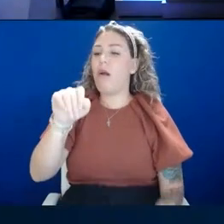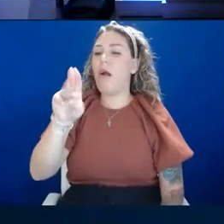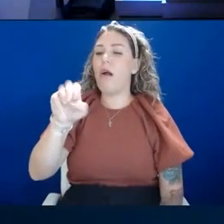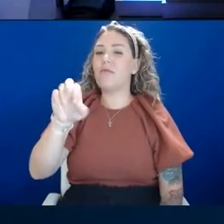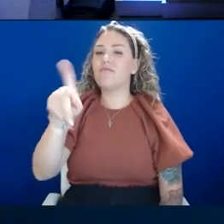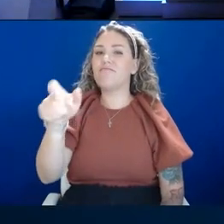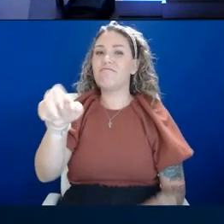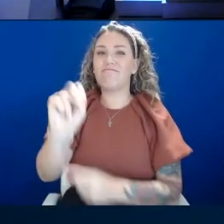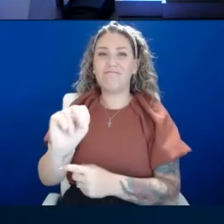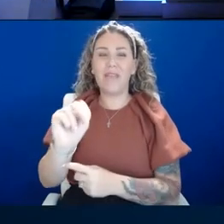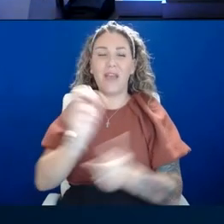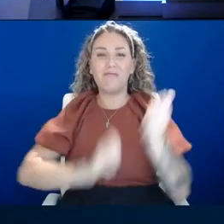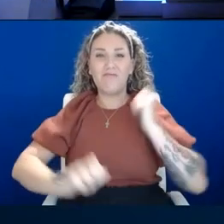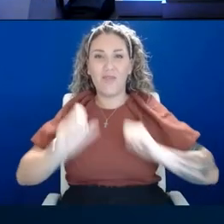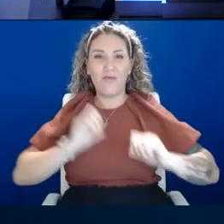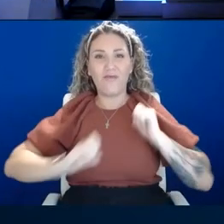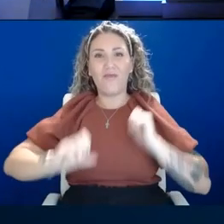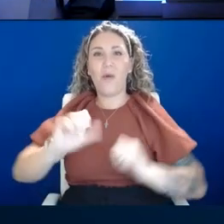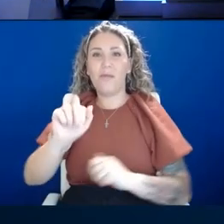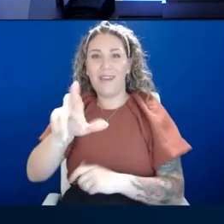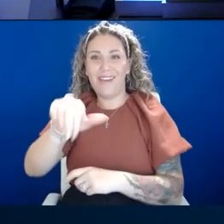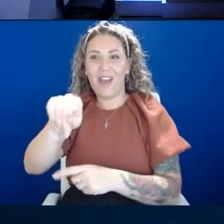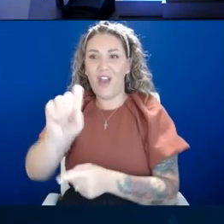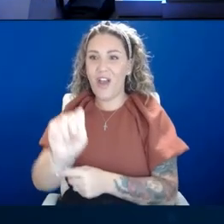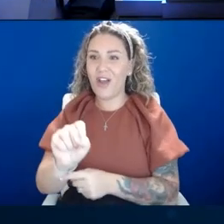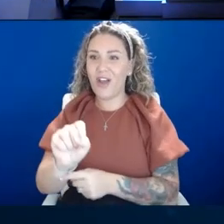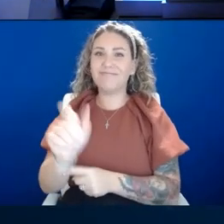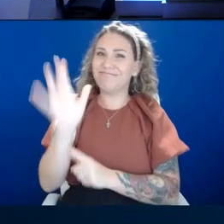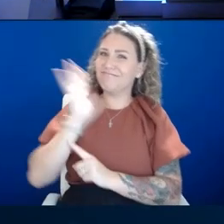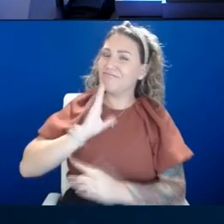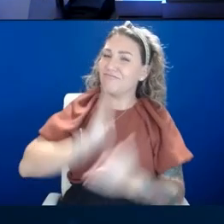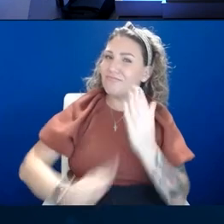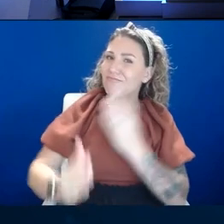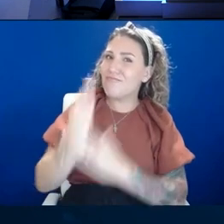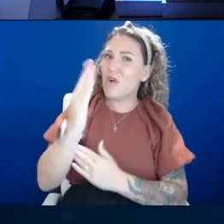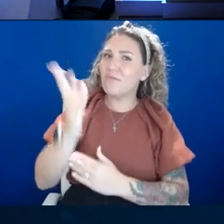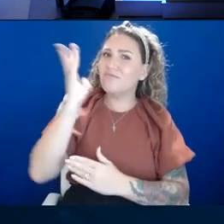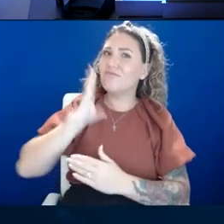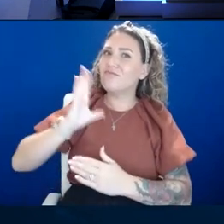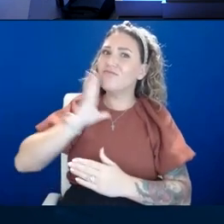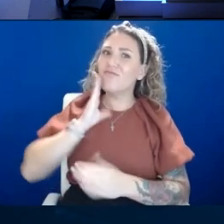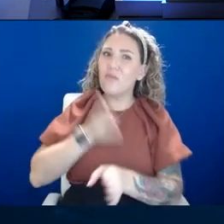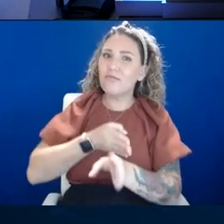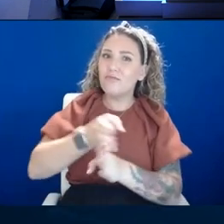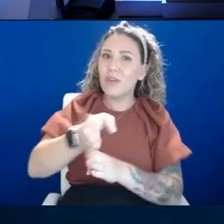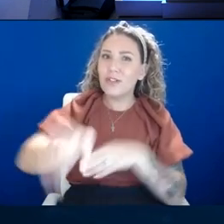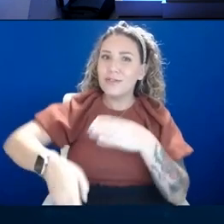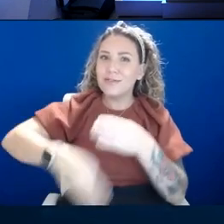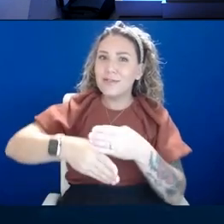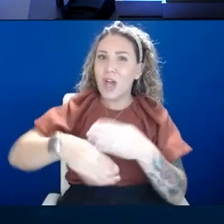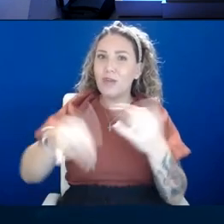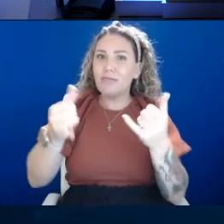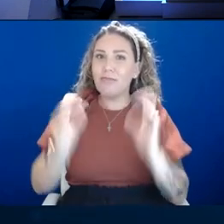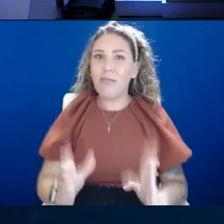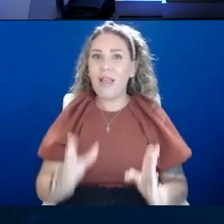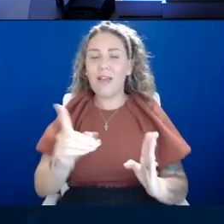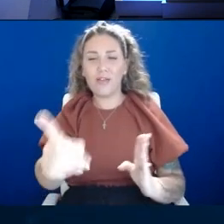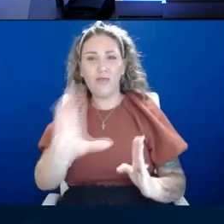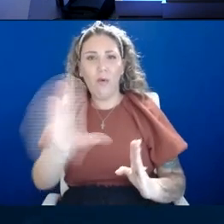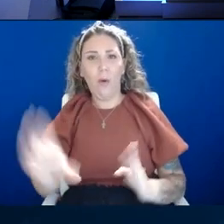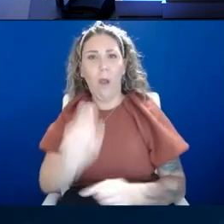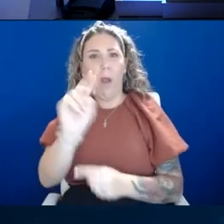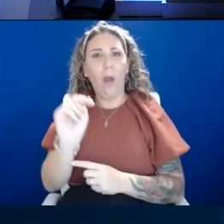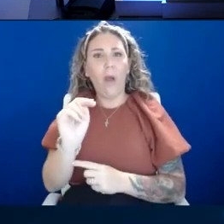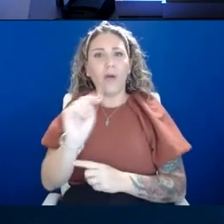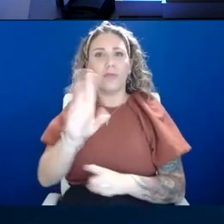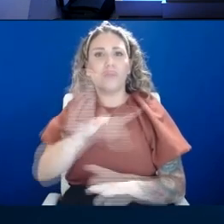You are a former professional soccer player who founded this project out of your own personal experience with anxiety that was brought on